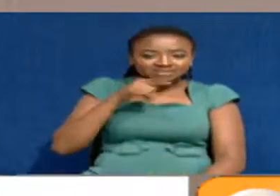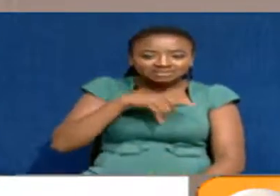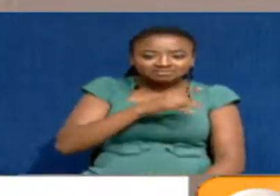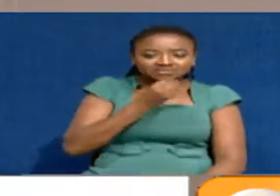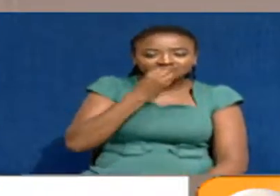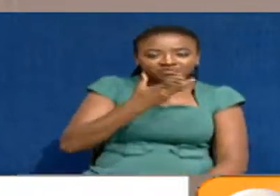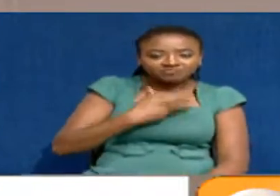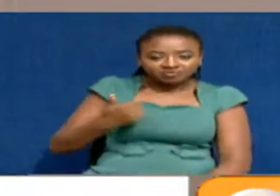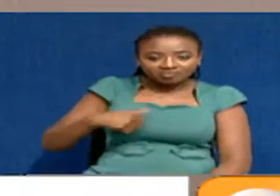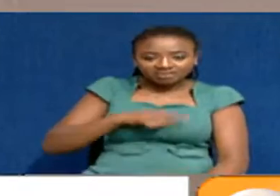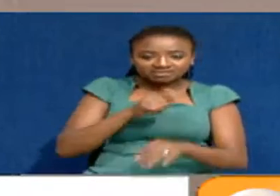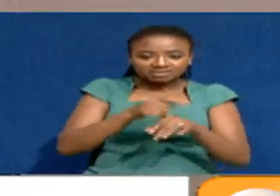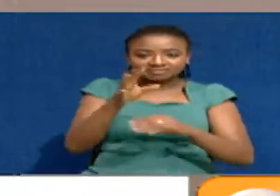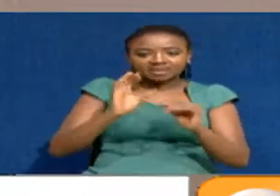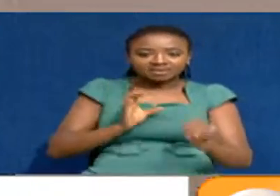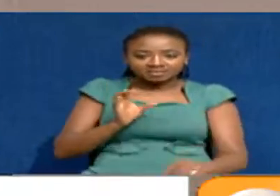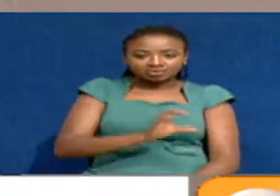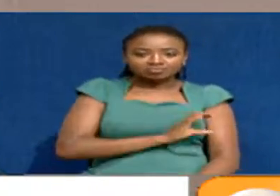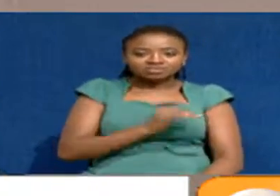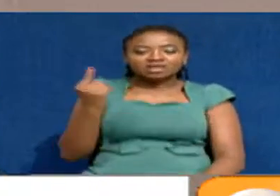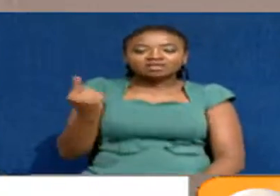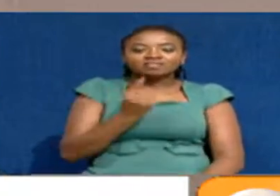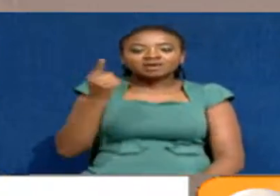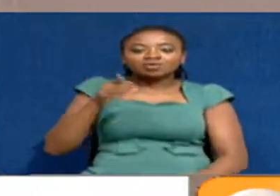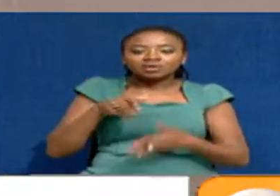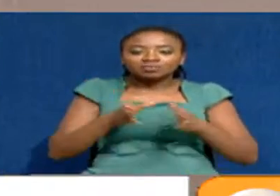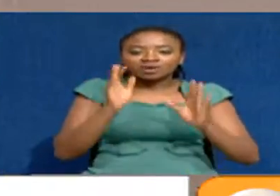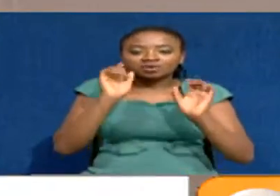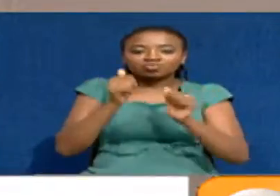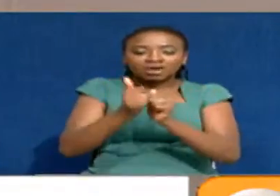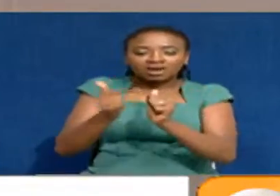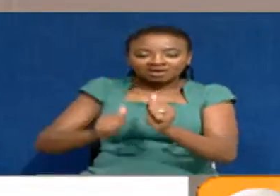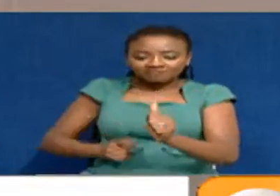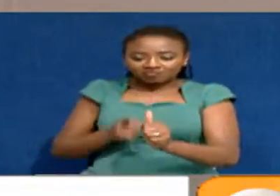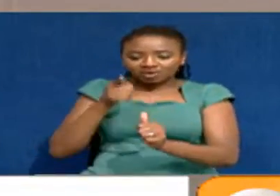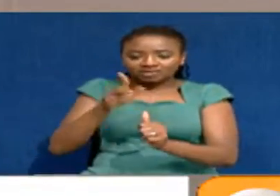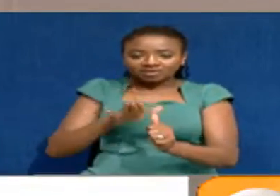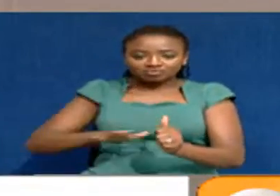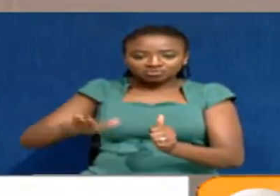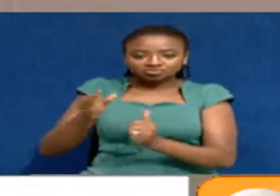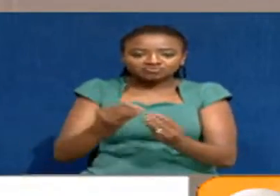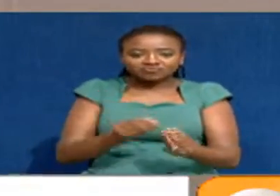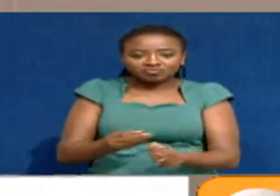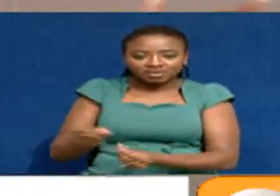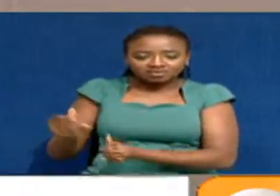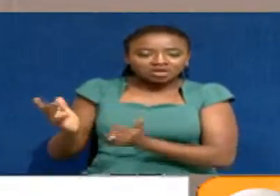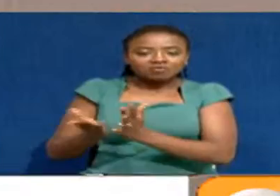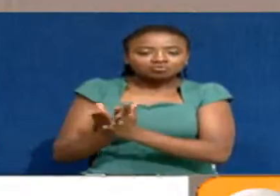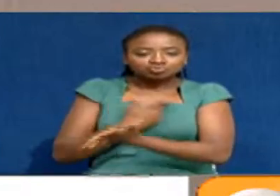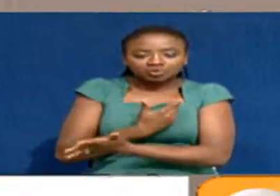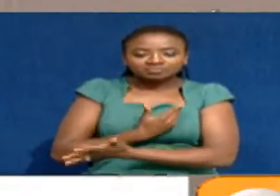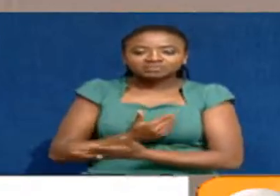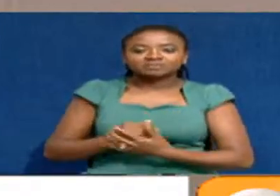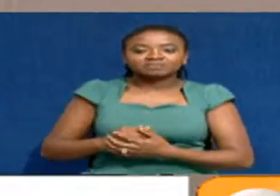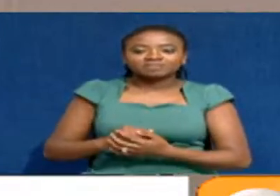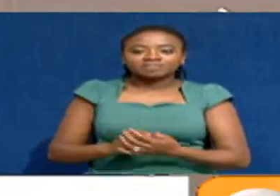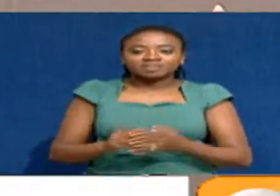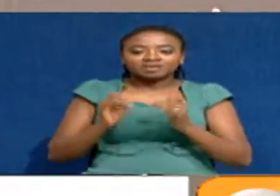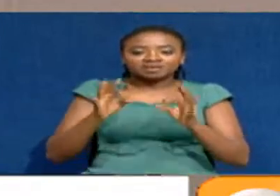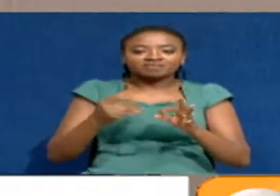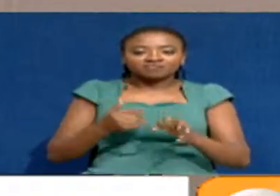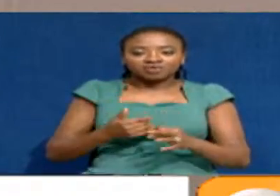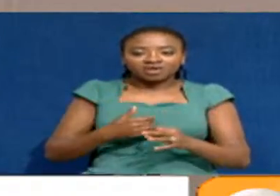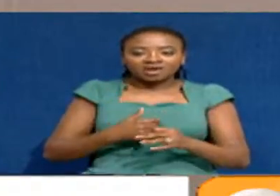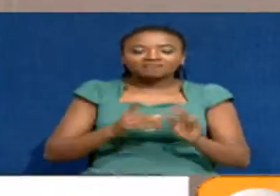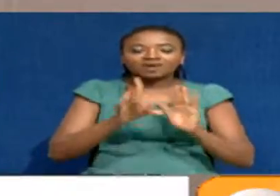or told us in the committee, the only way you can avoid the constituencies from being scrapped is by doing a legislative